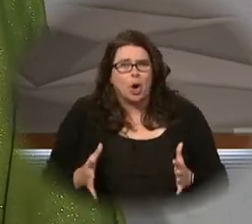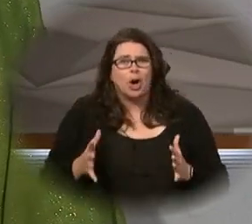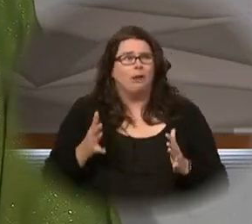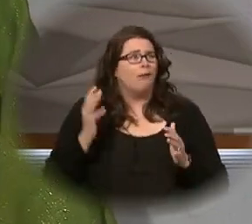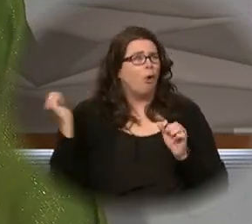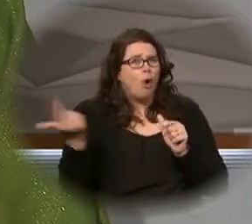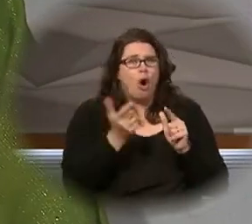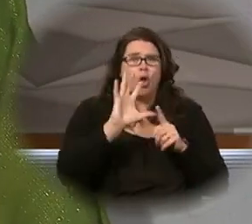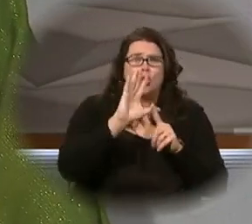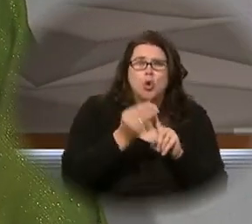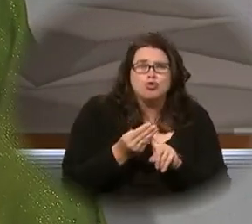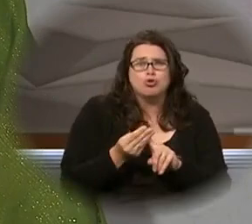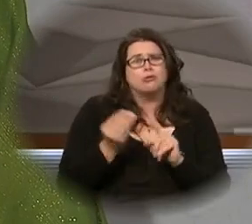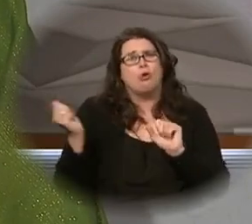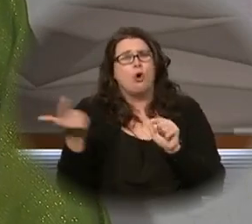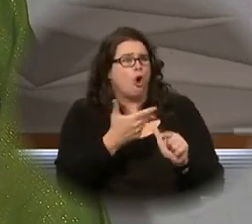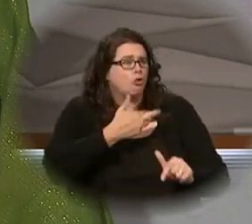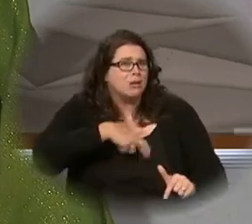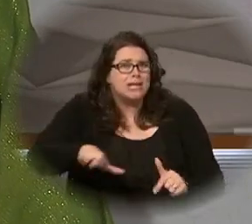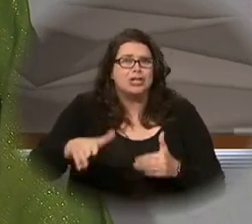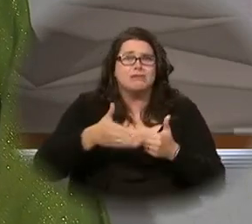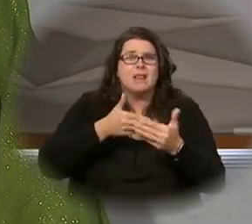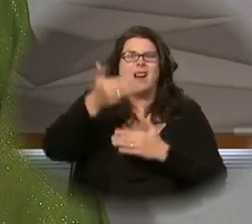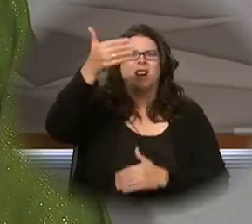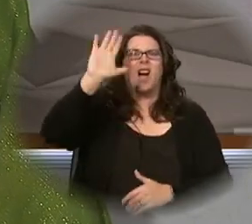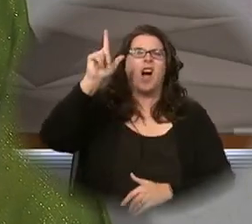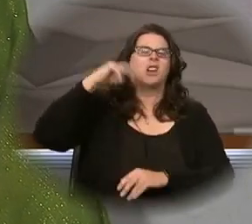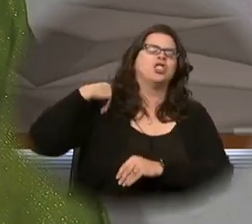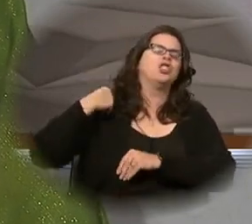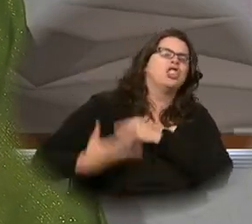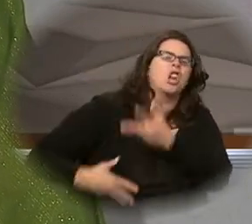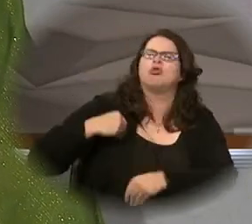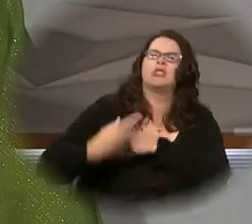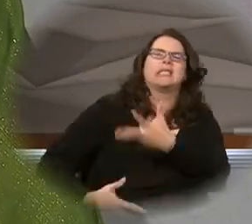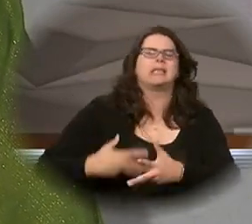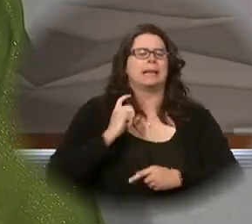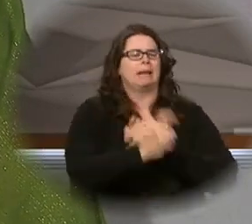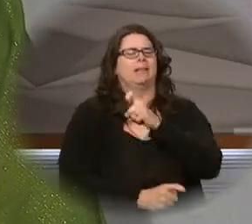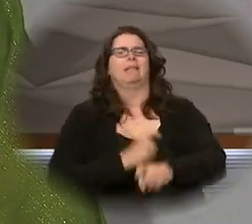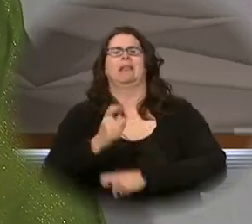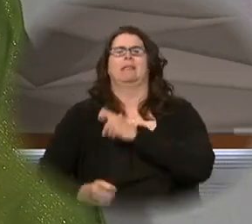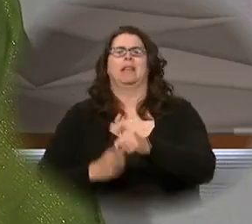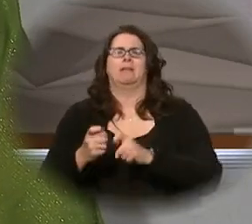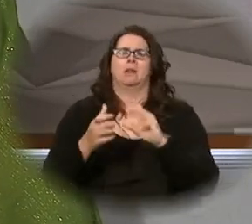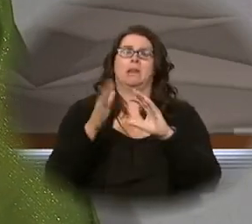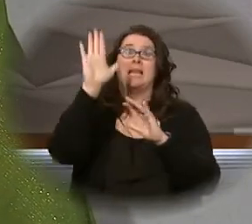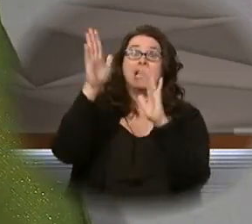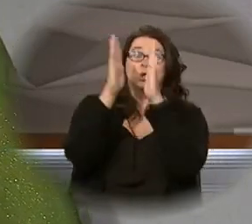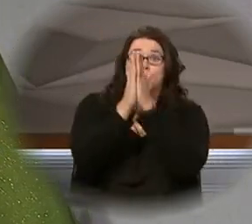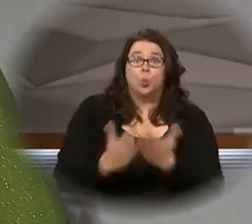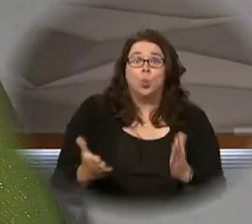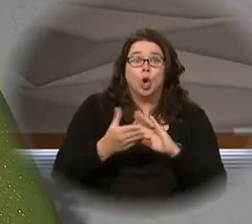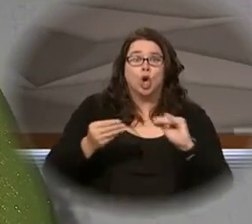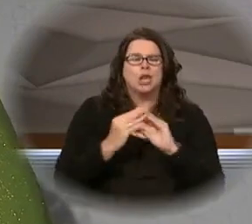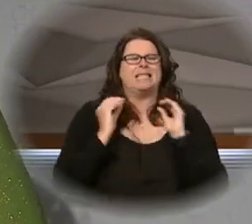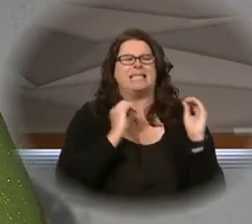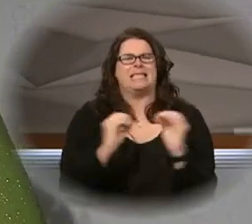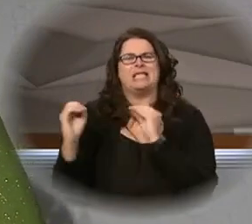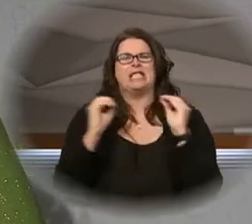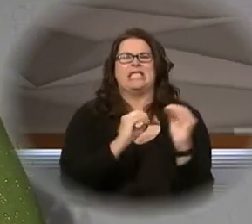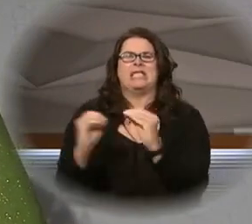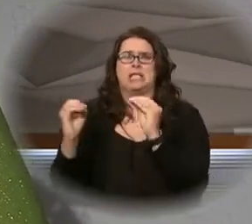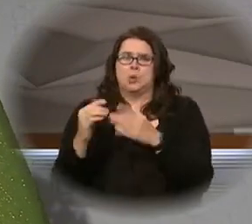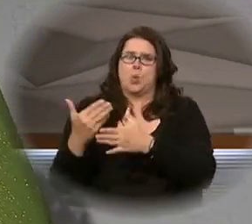every religion, whatever it might be, it's God's generosity of sowing the very word of his life and his teachings to